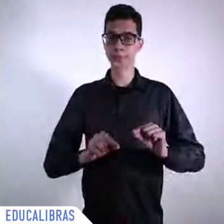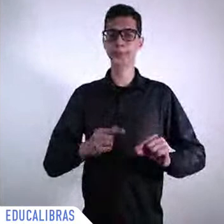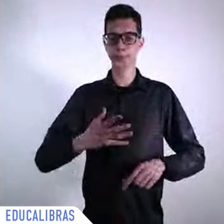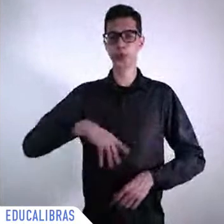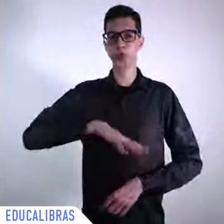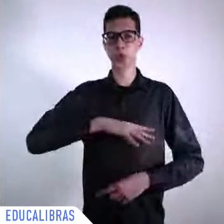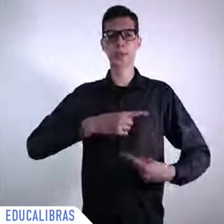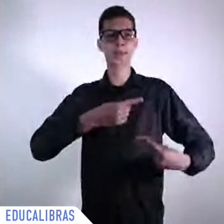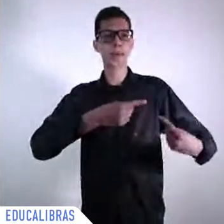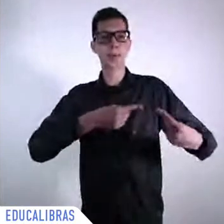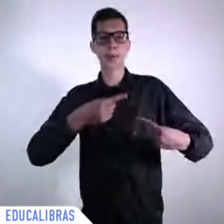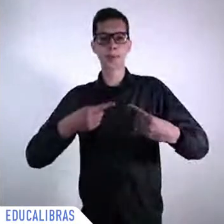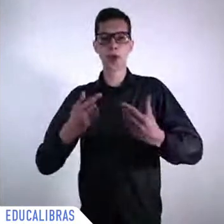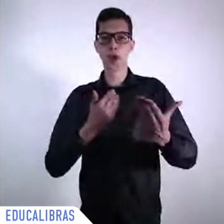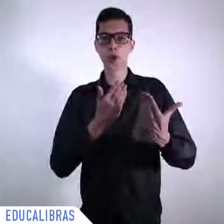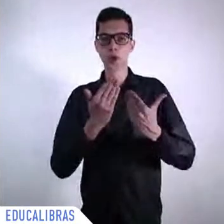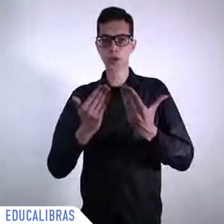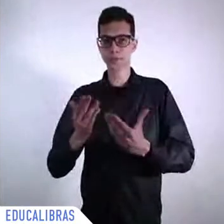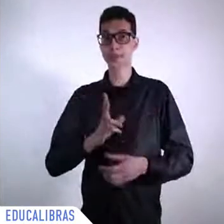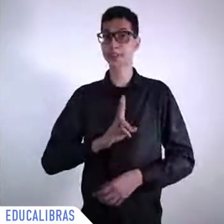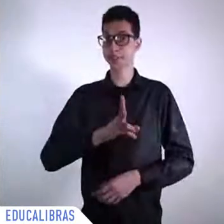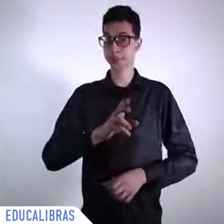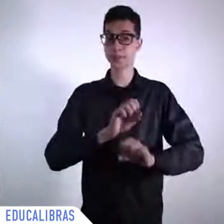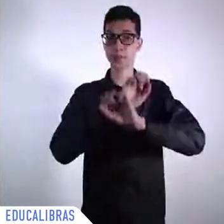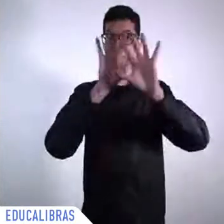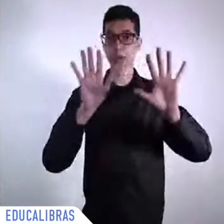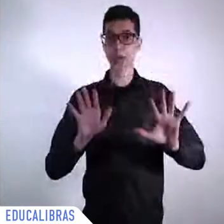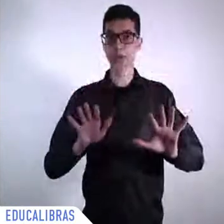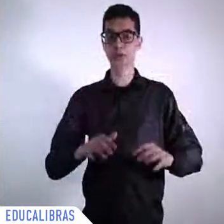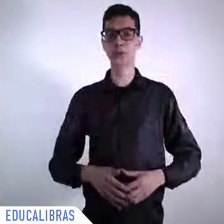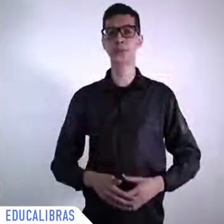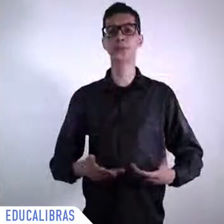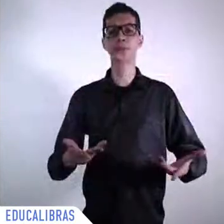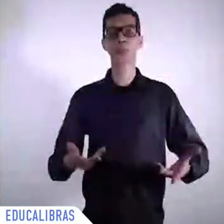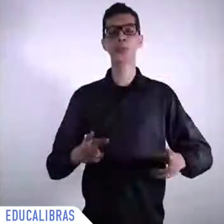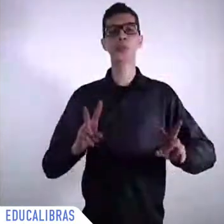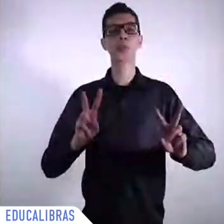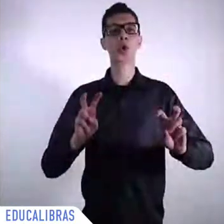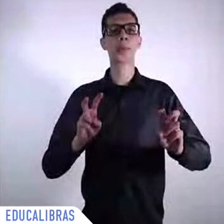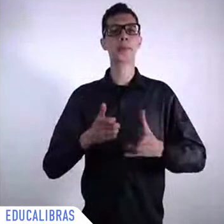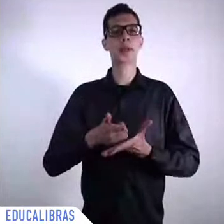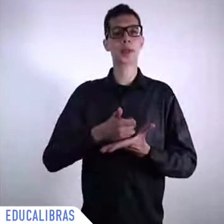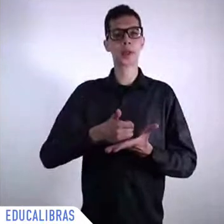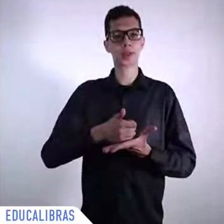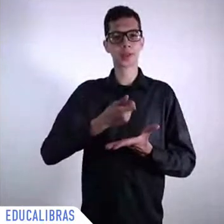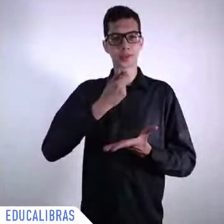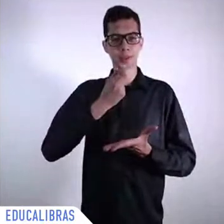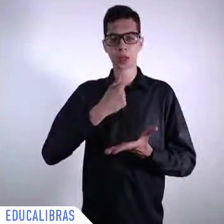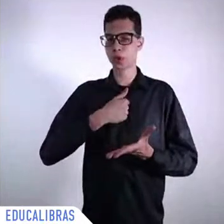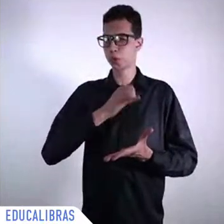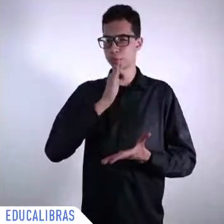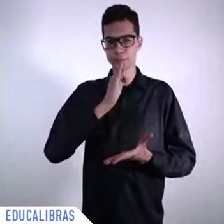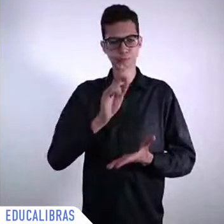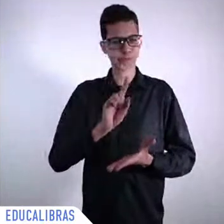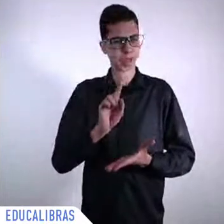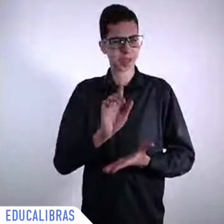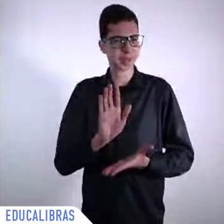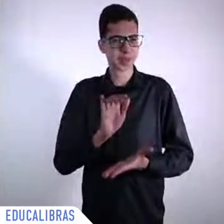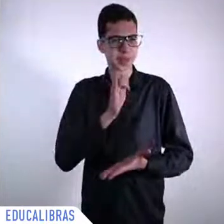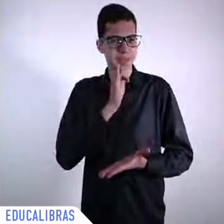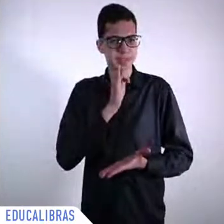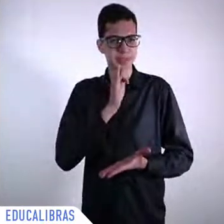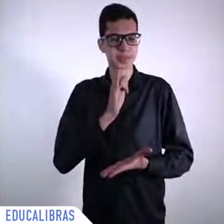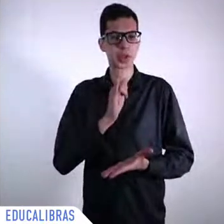to medicines and not only the government of Lula and I'm not only speaking of that of course in which it was very active but also in previous